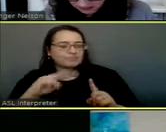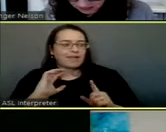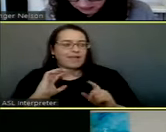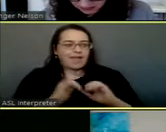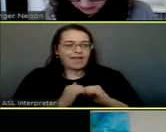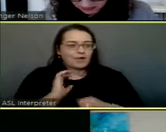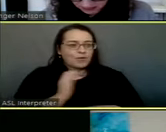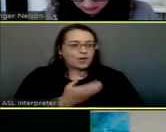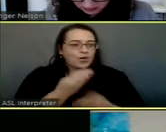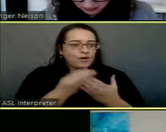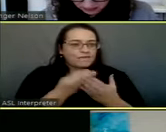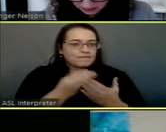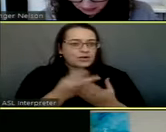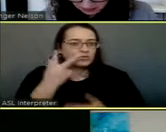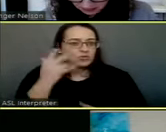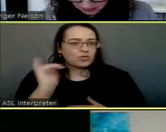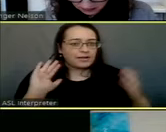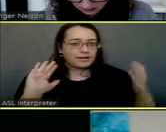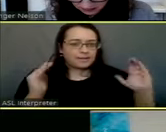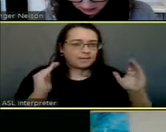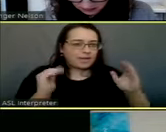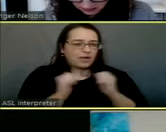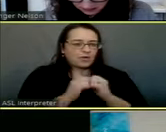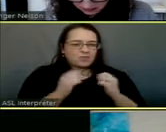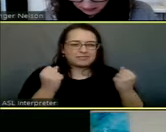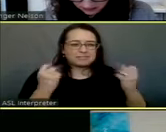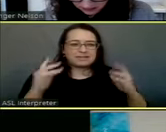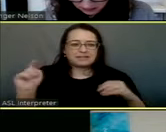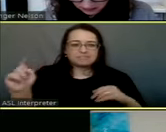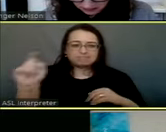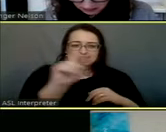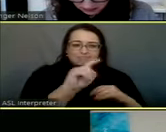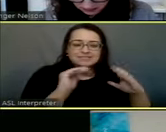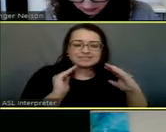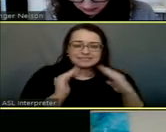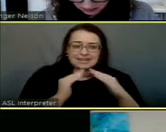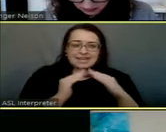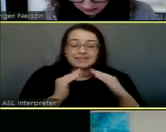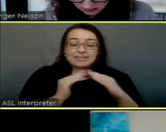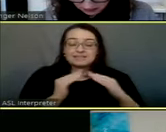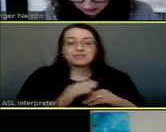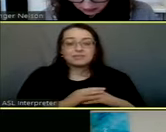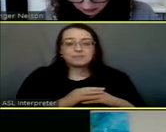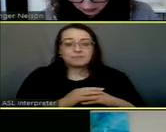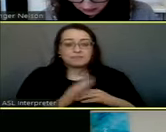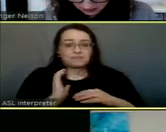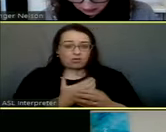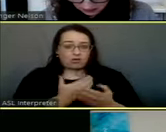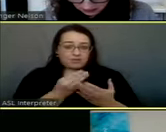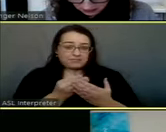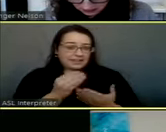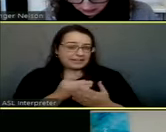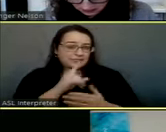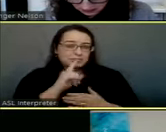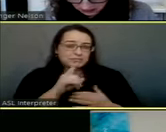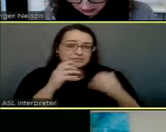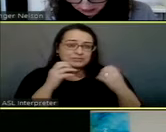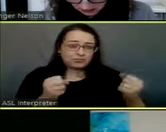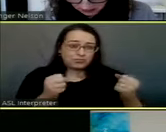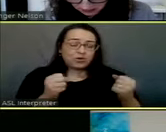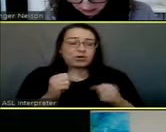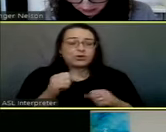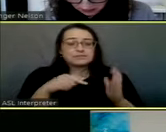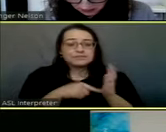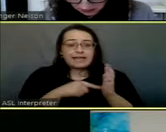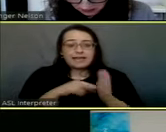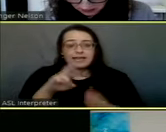our finances are just really strong. Our